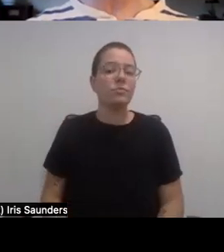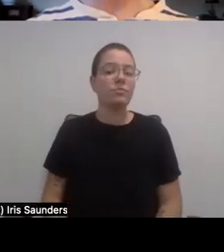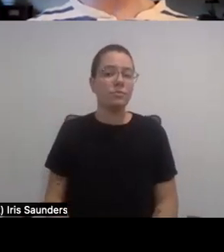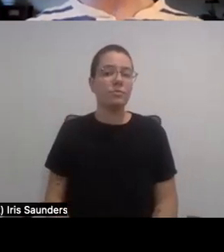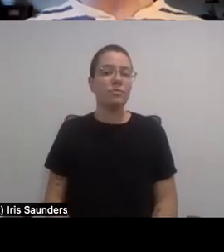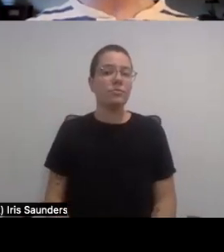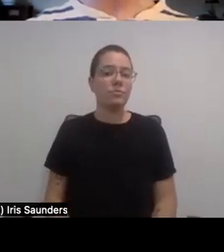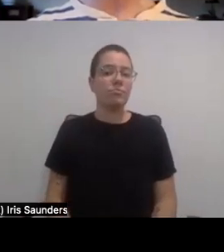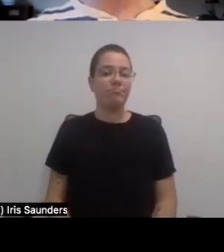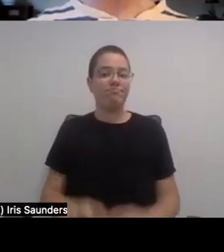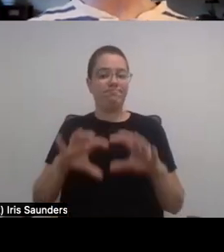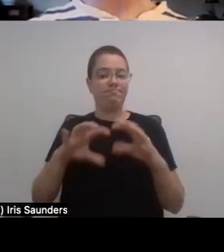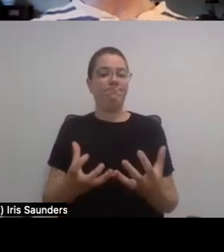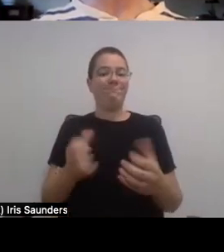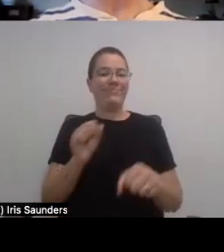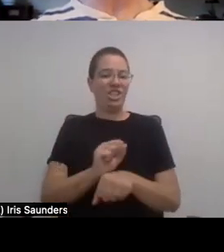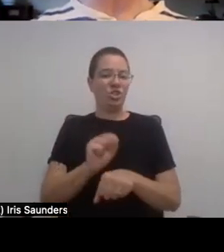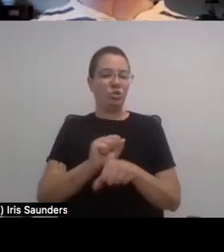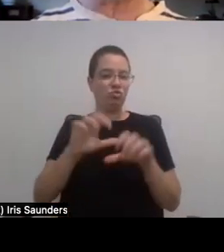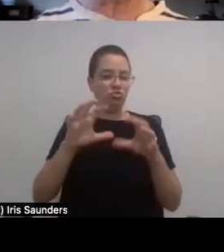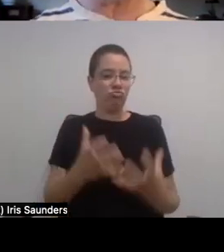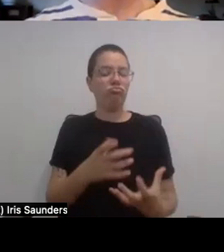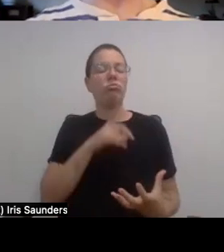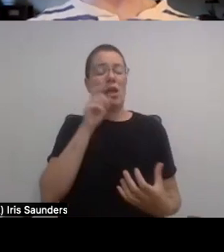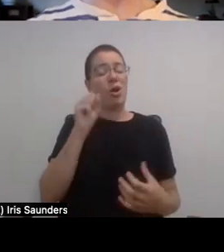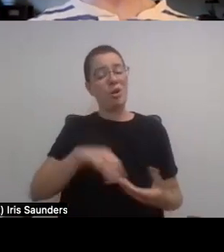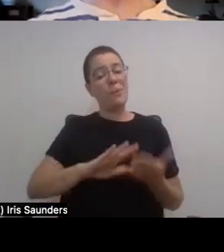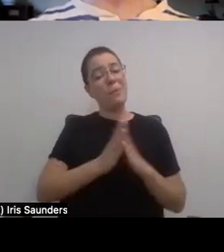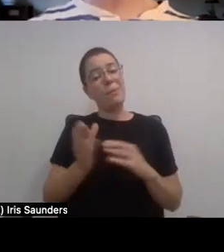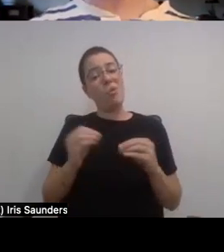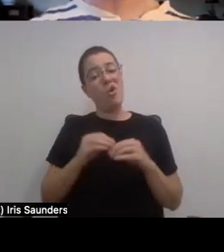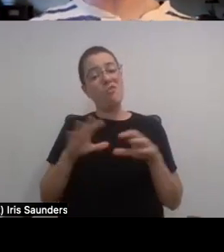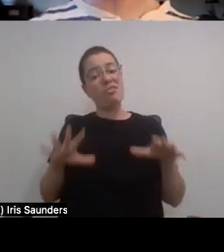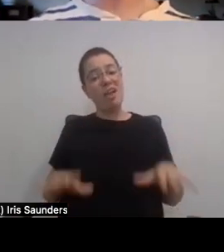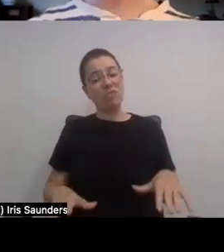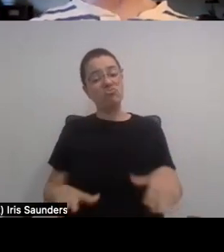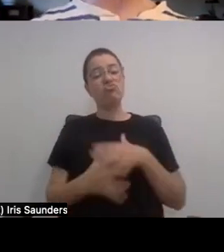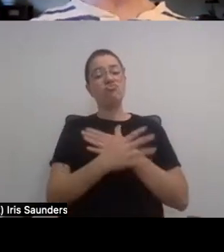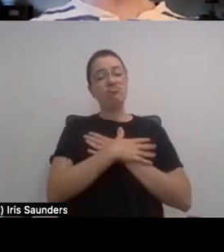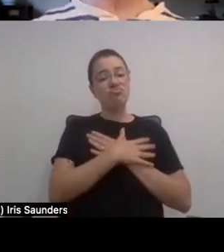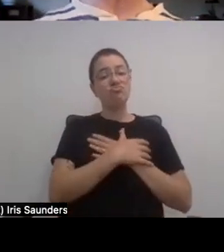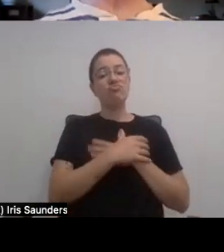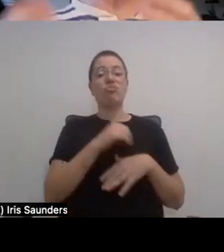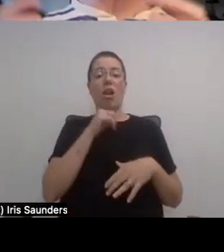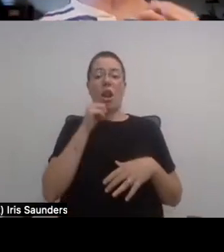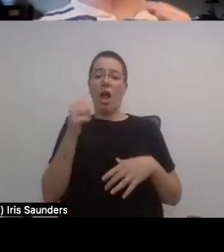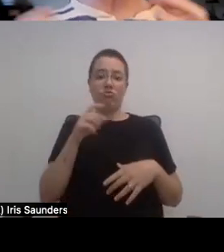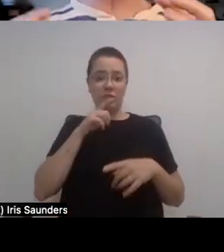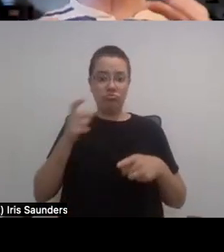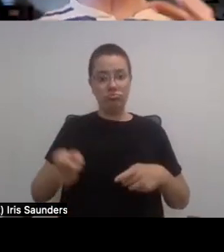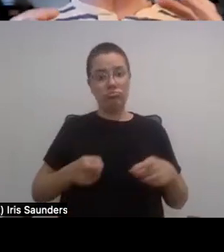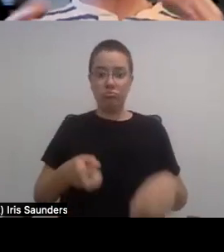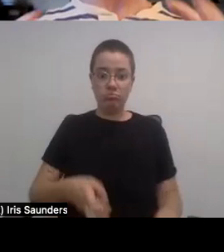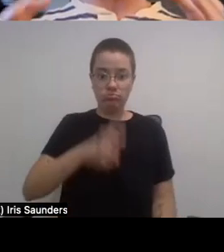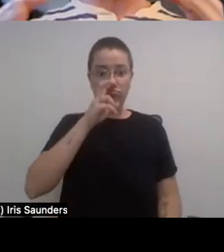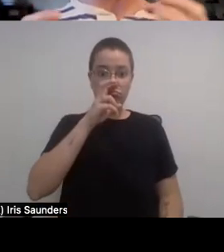you know, could just be more relaxed and less controlling. I know they, they haven't, they could be,